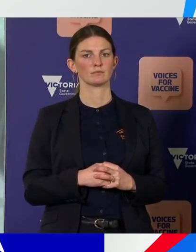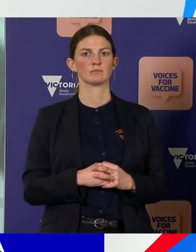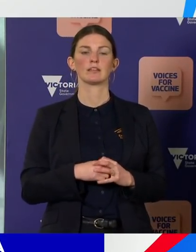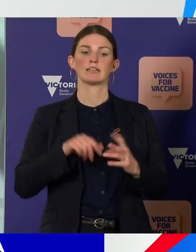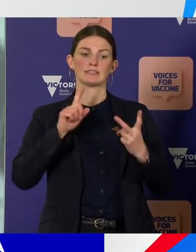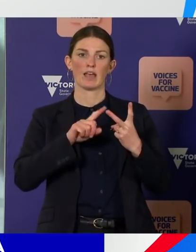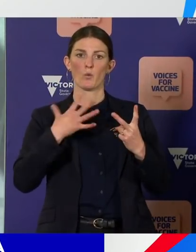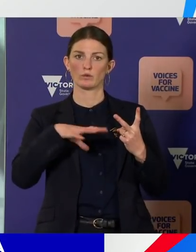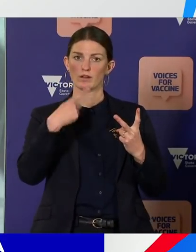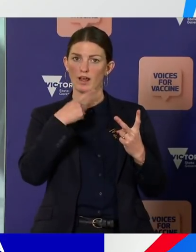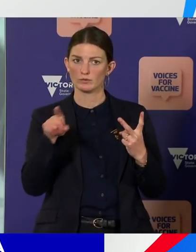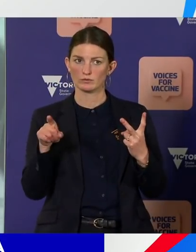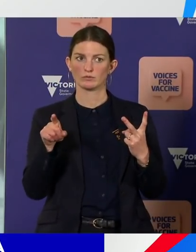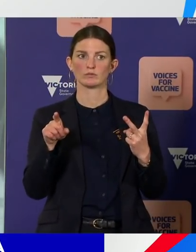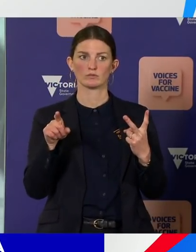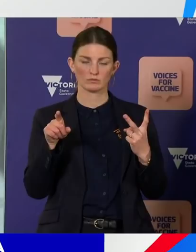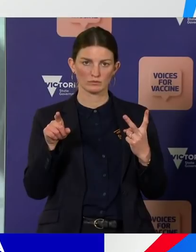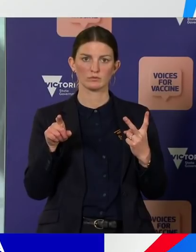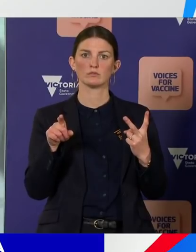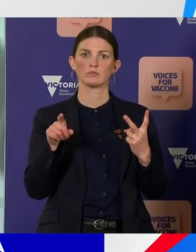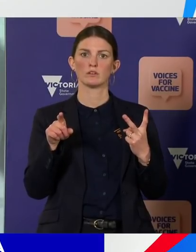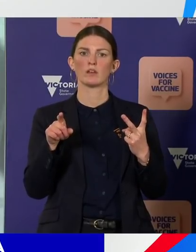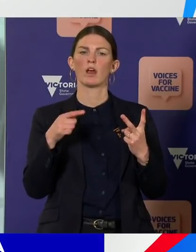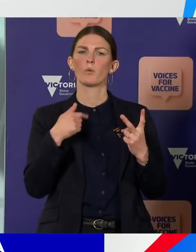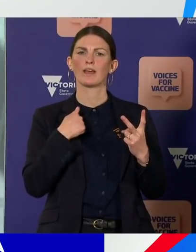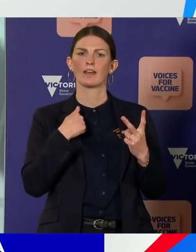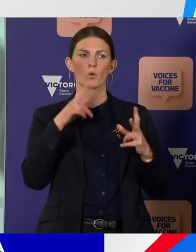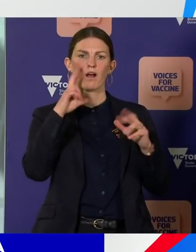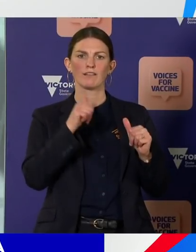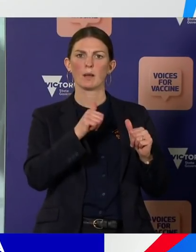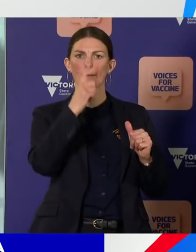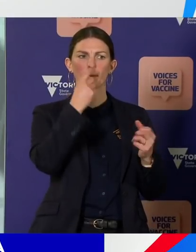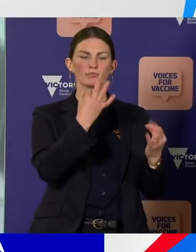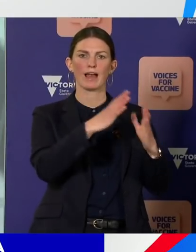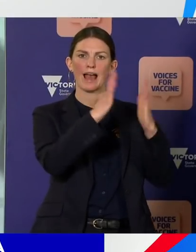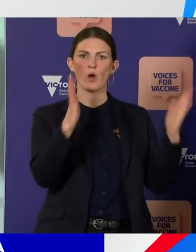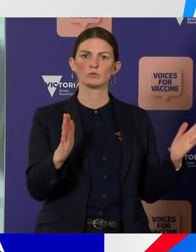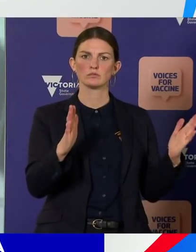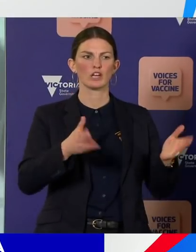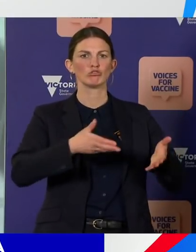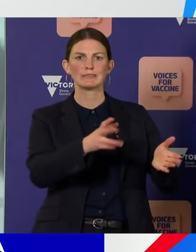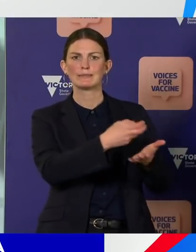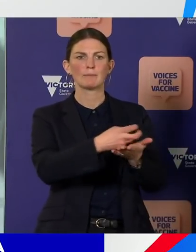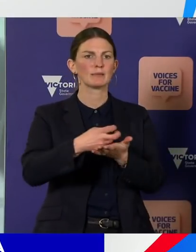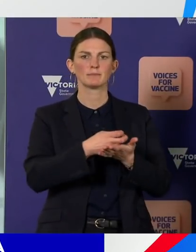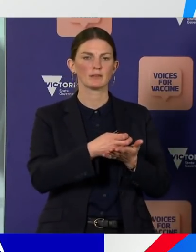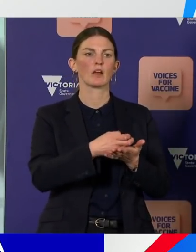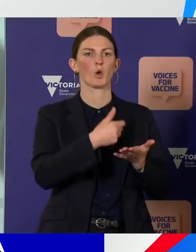today also is an extension of our homelessness program. As people would be aware, we have been